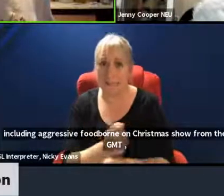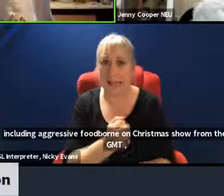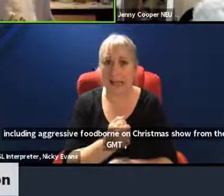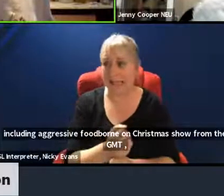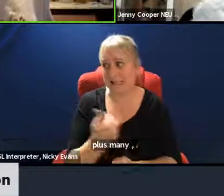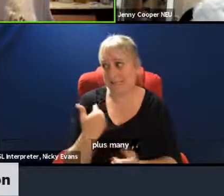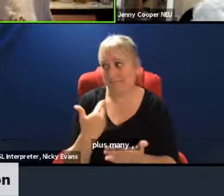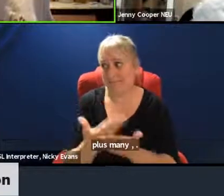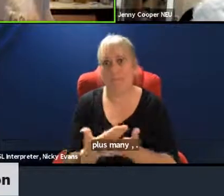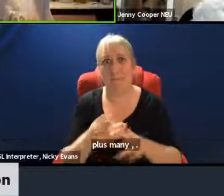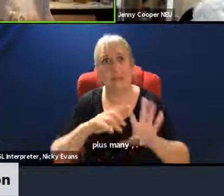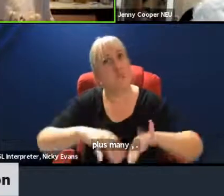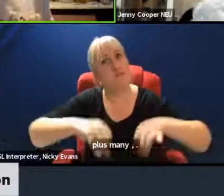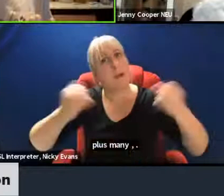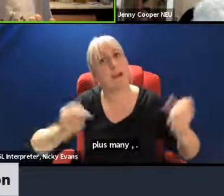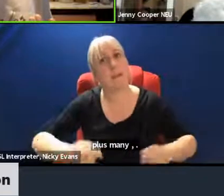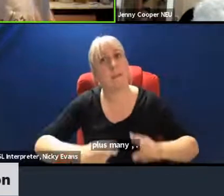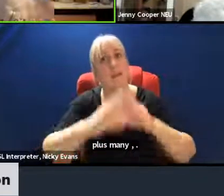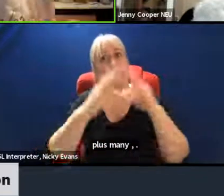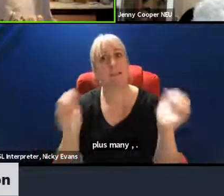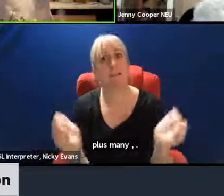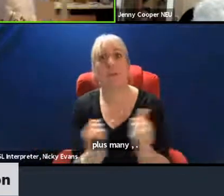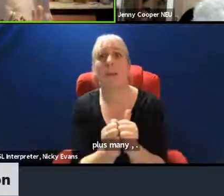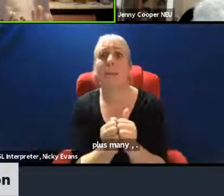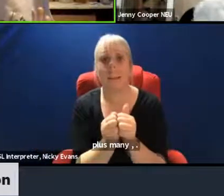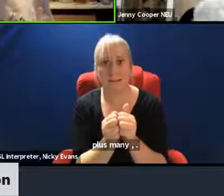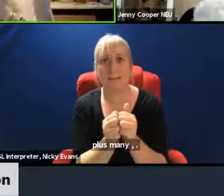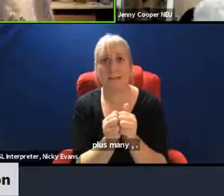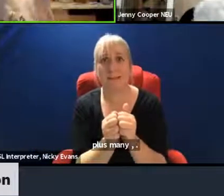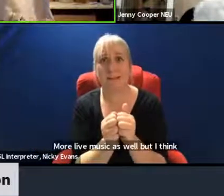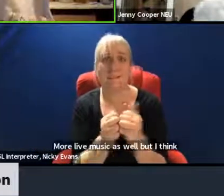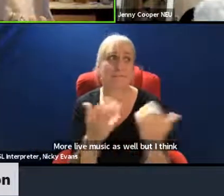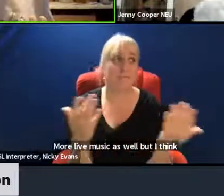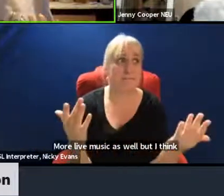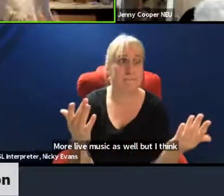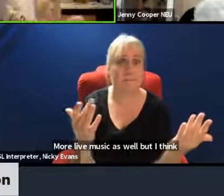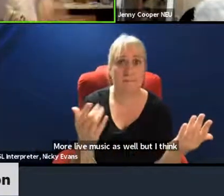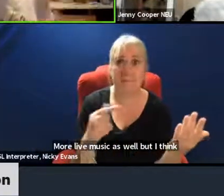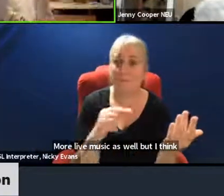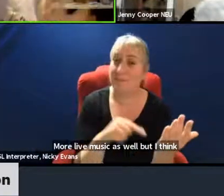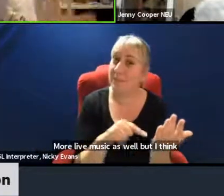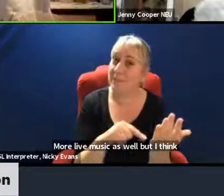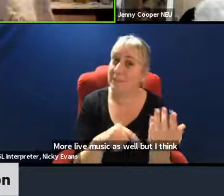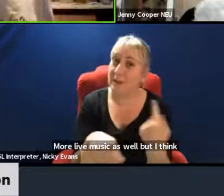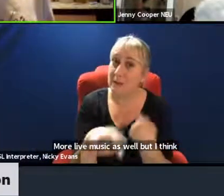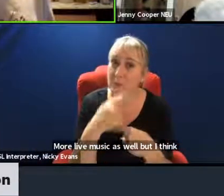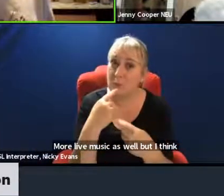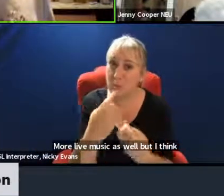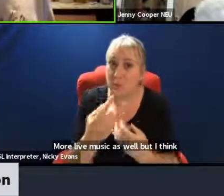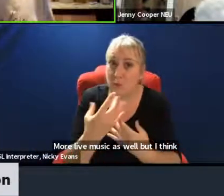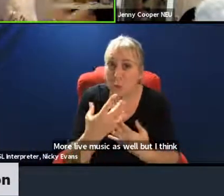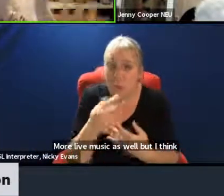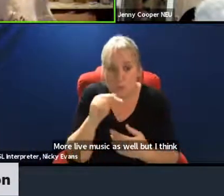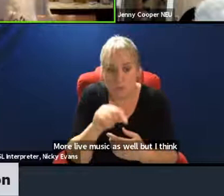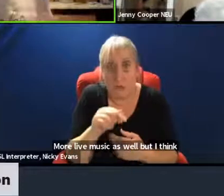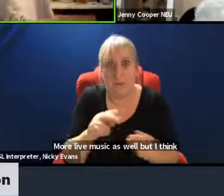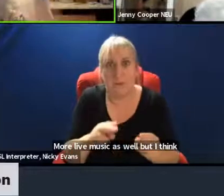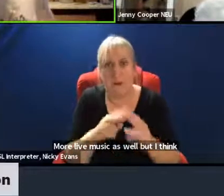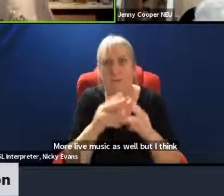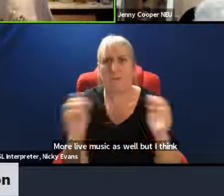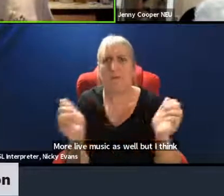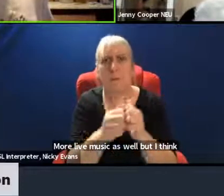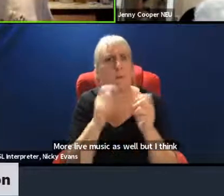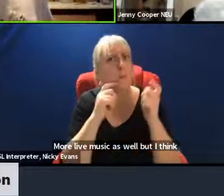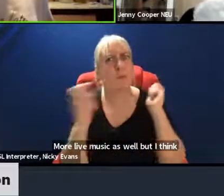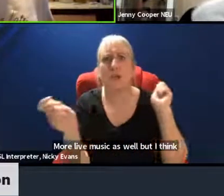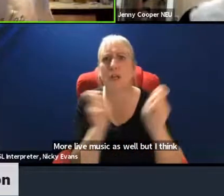the Paris Agreement. And that's something that was said has been, you know, this important thing that was going to change the world